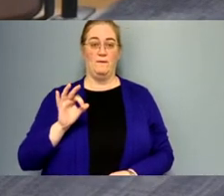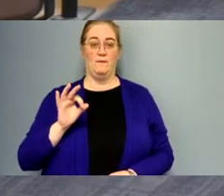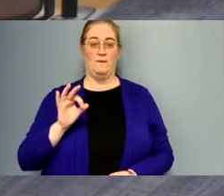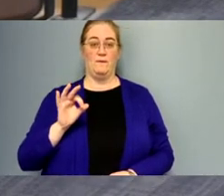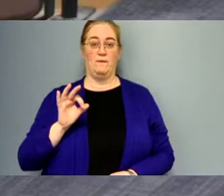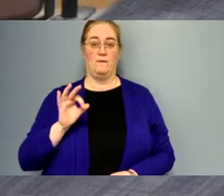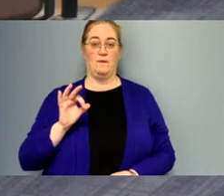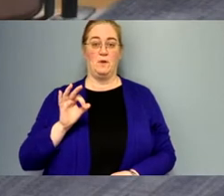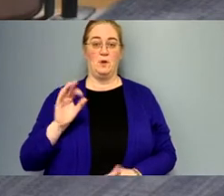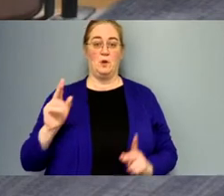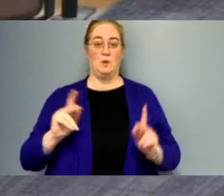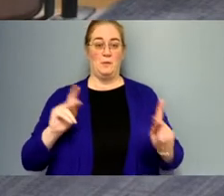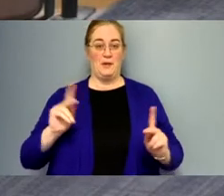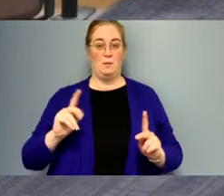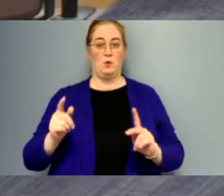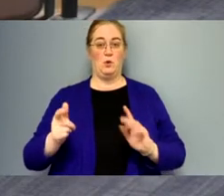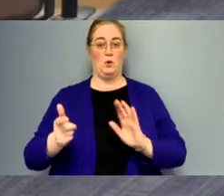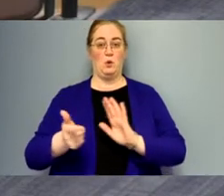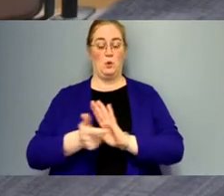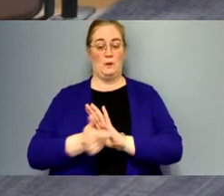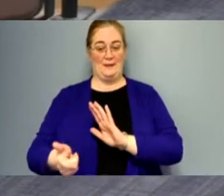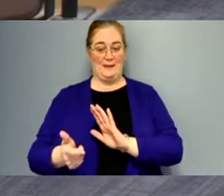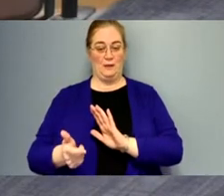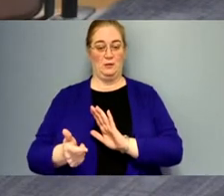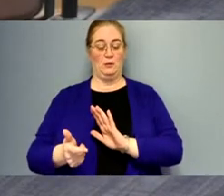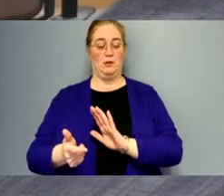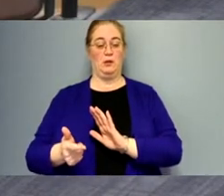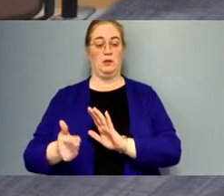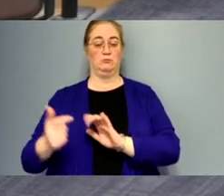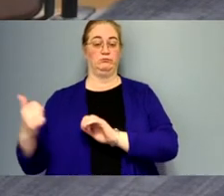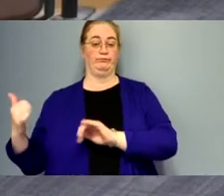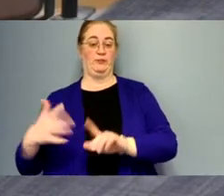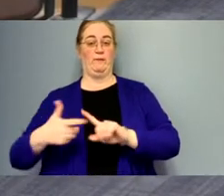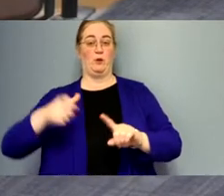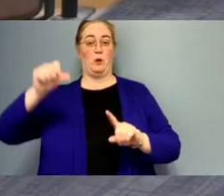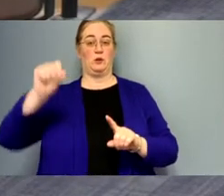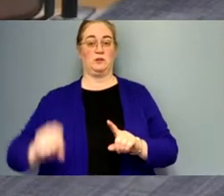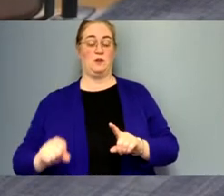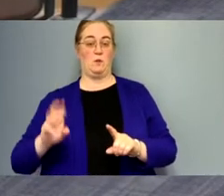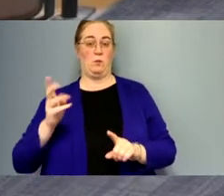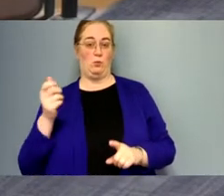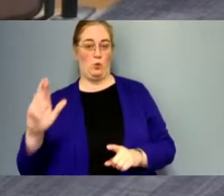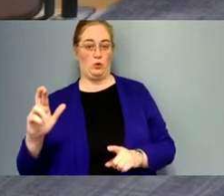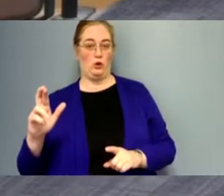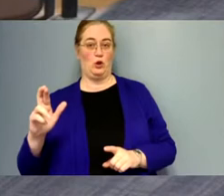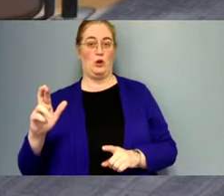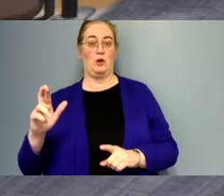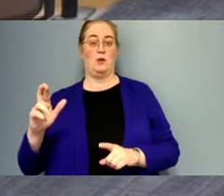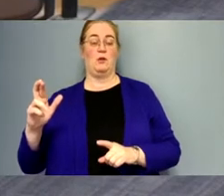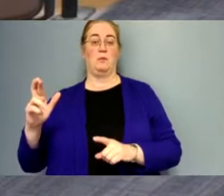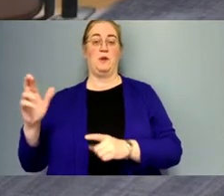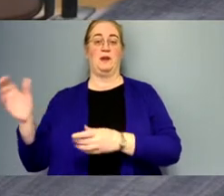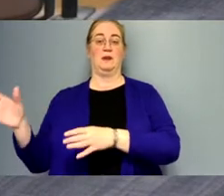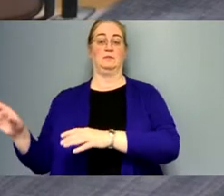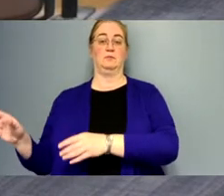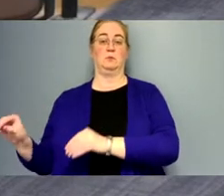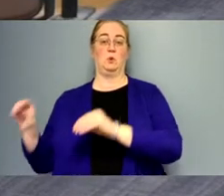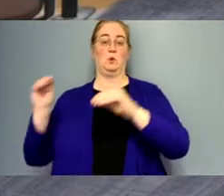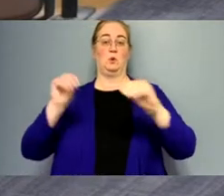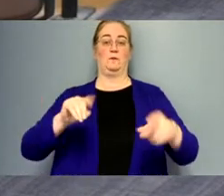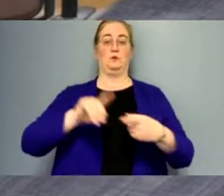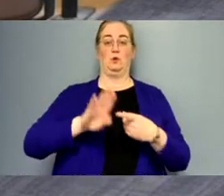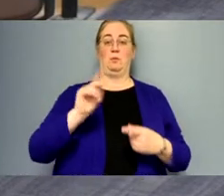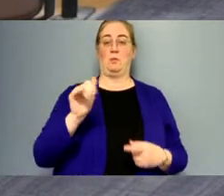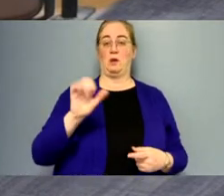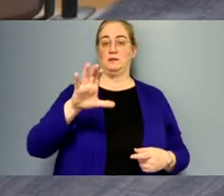people who illegally cross our southern border are being brought in to bucks county last night